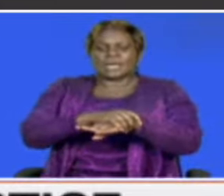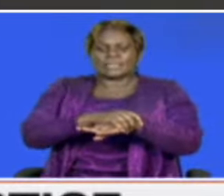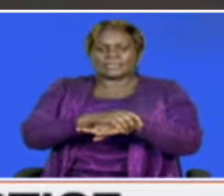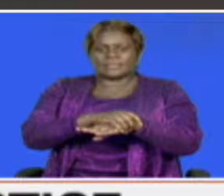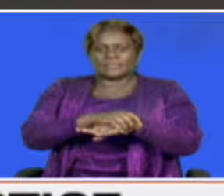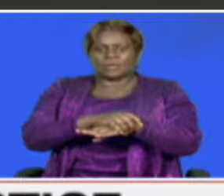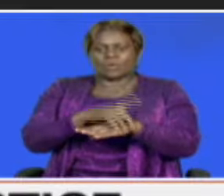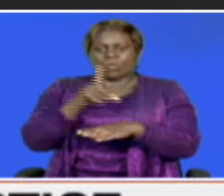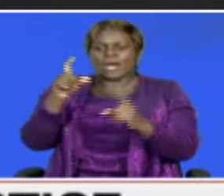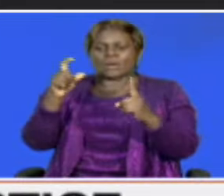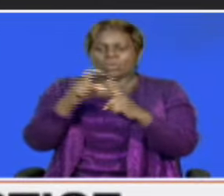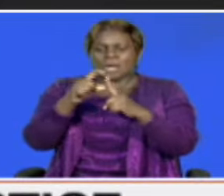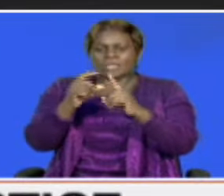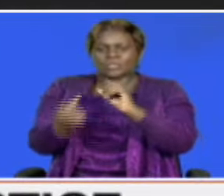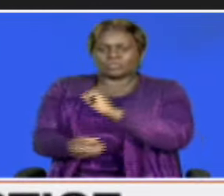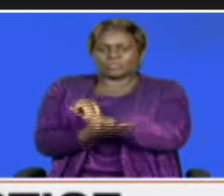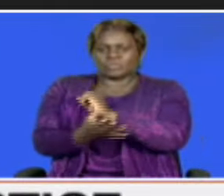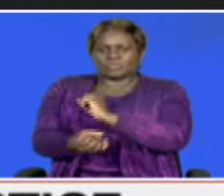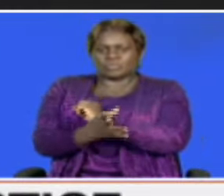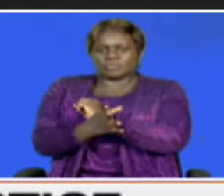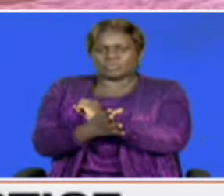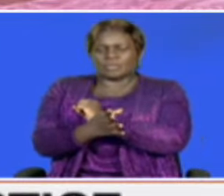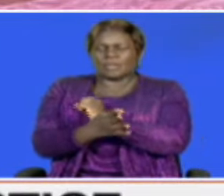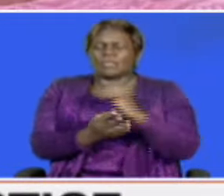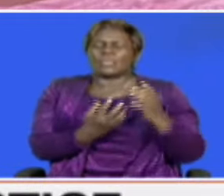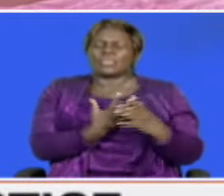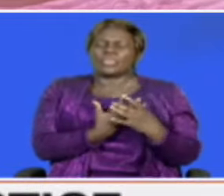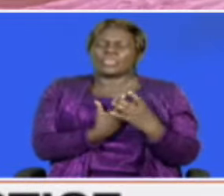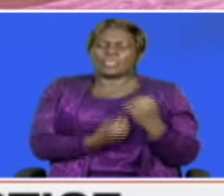one word to describe them. Heart-wrecking.